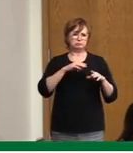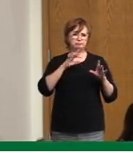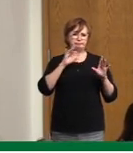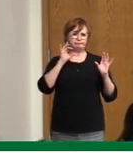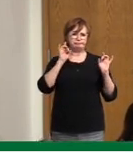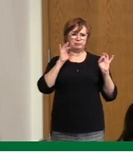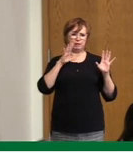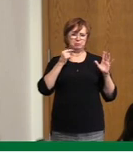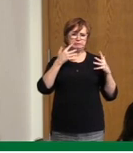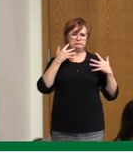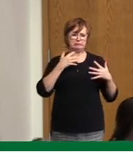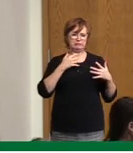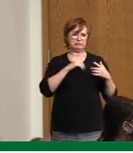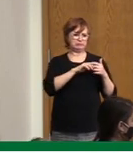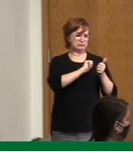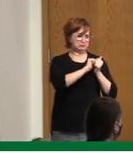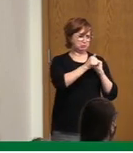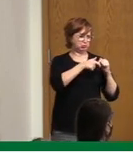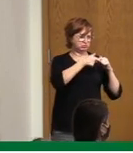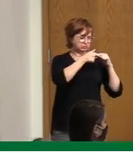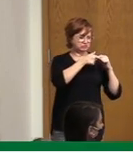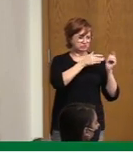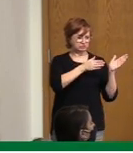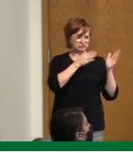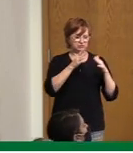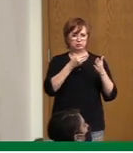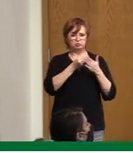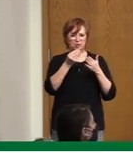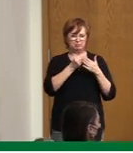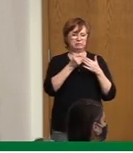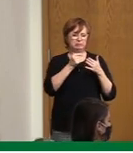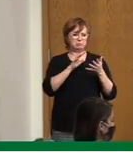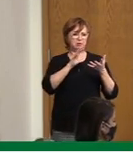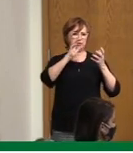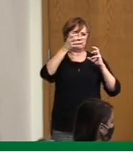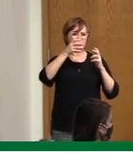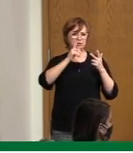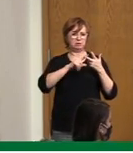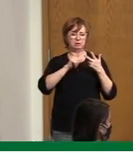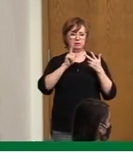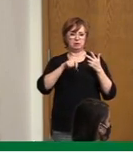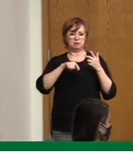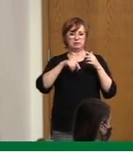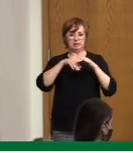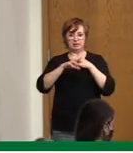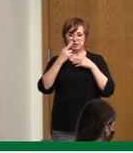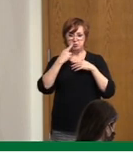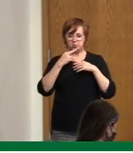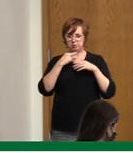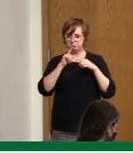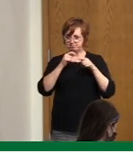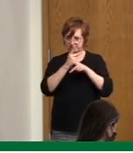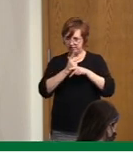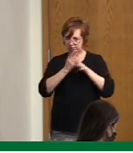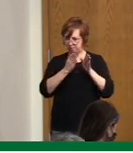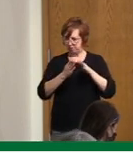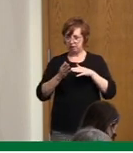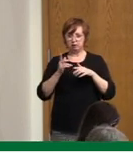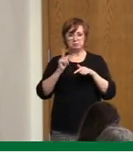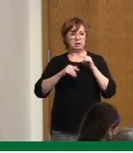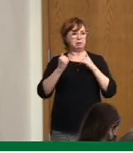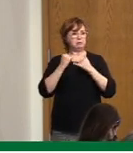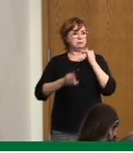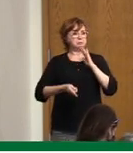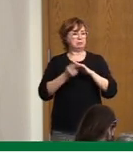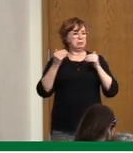have to go in a more systematic way for retail. We have to be more thoughtful if we visit a restaurant. Obviously there's some hardships, but